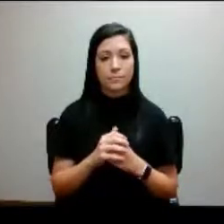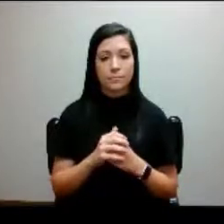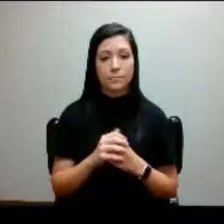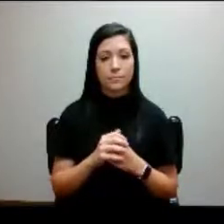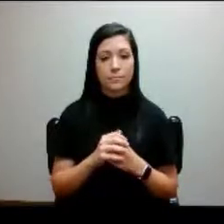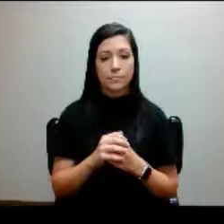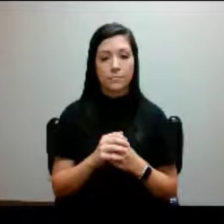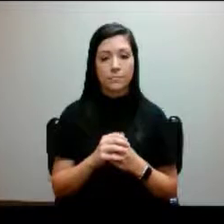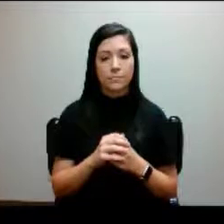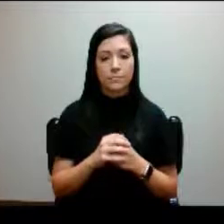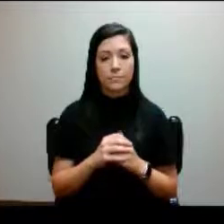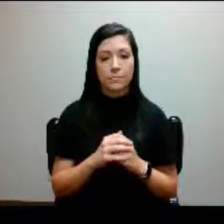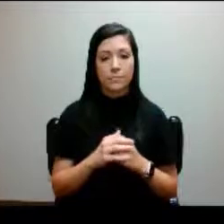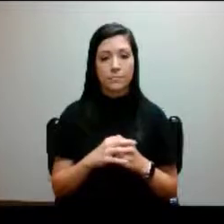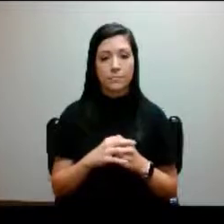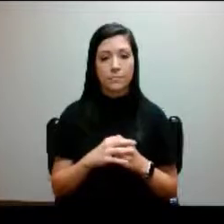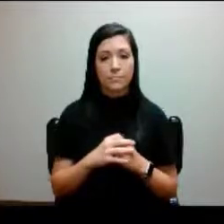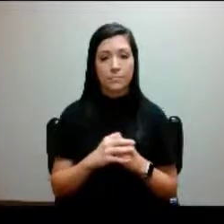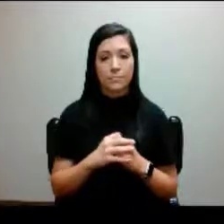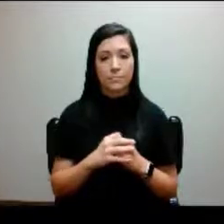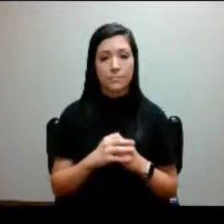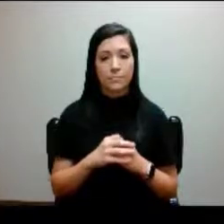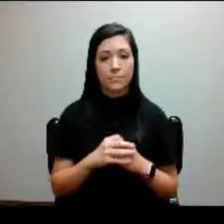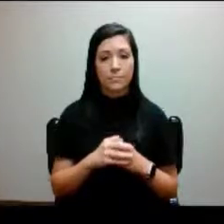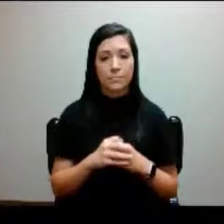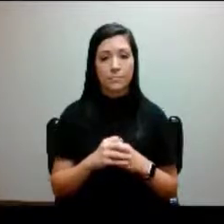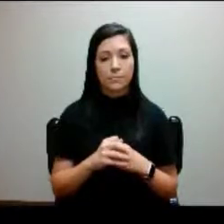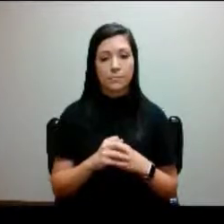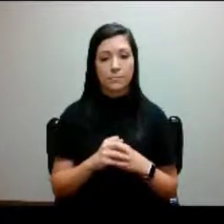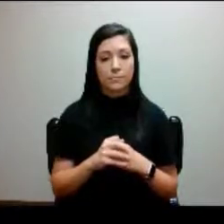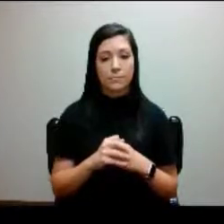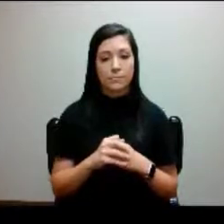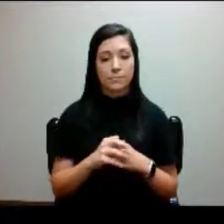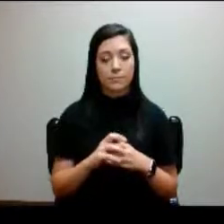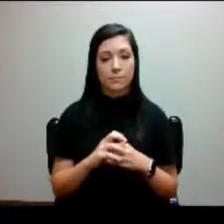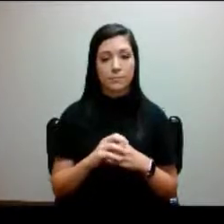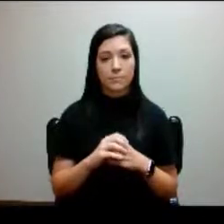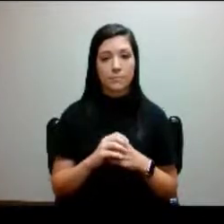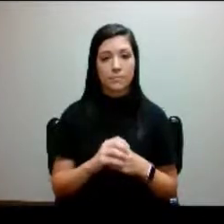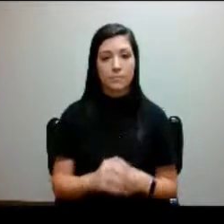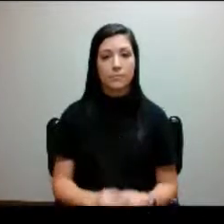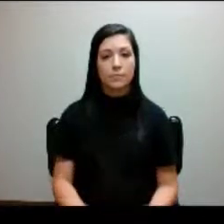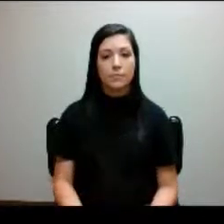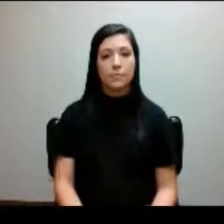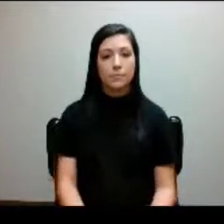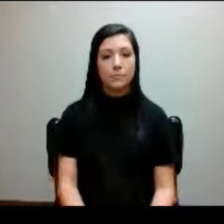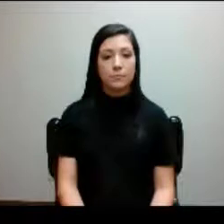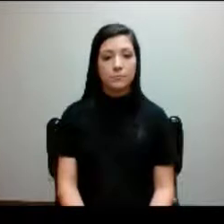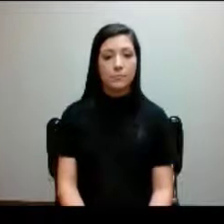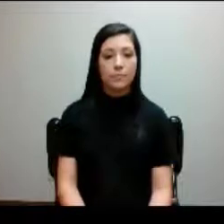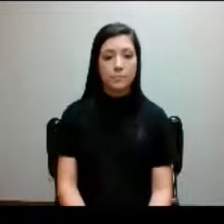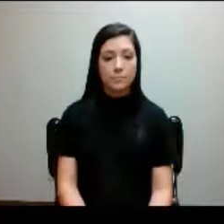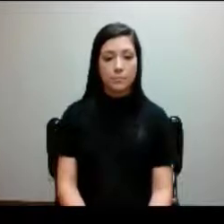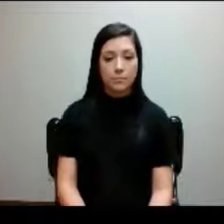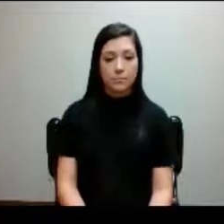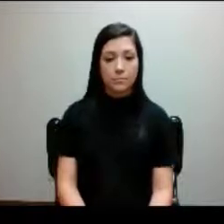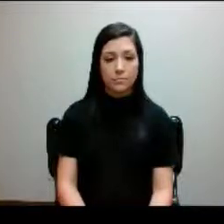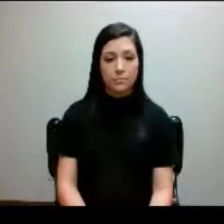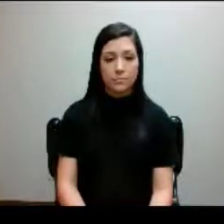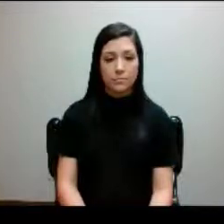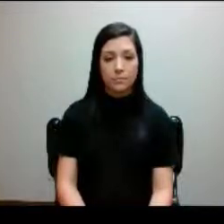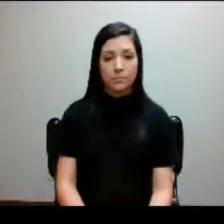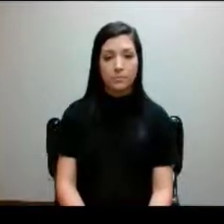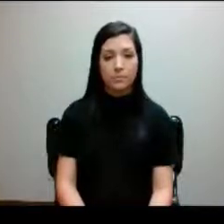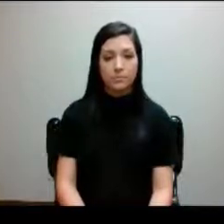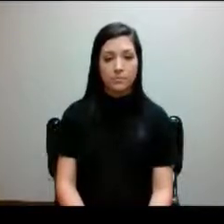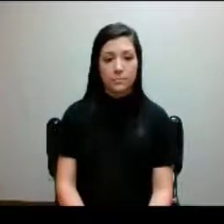so going there to take the exams, I feel like I make letter grades better. We have sign language interpreters. We have